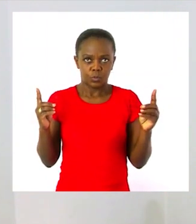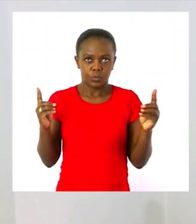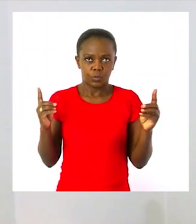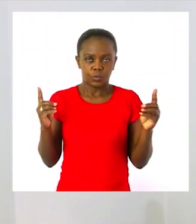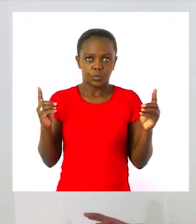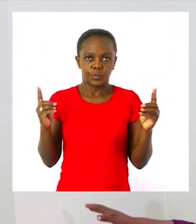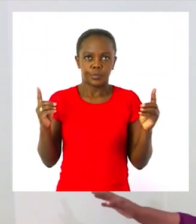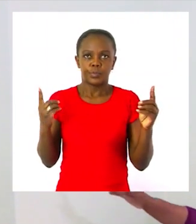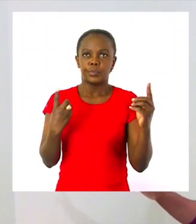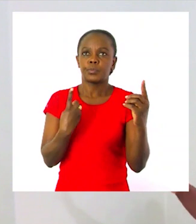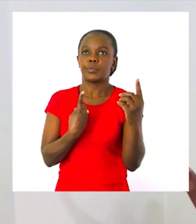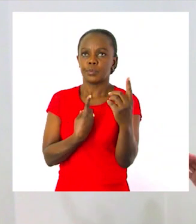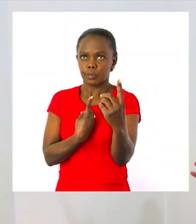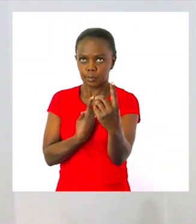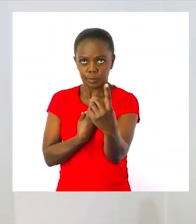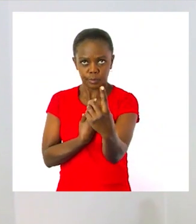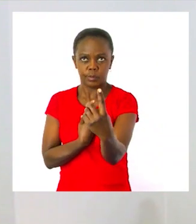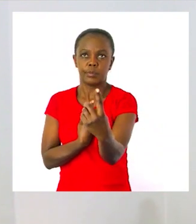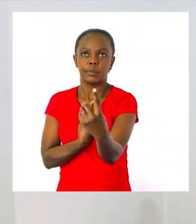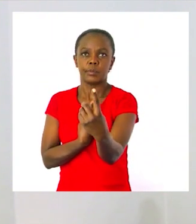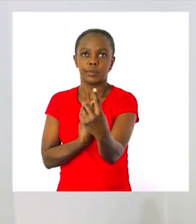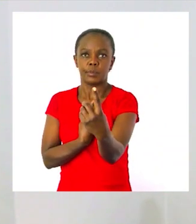touch anyone. Write round.